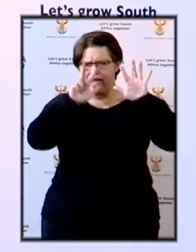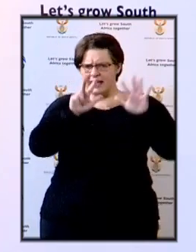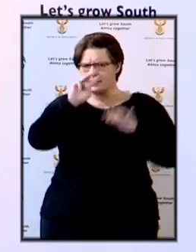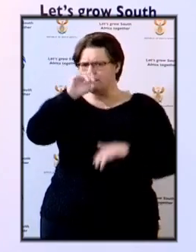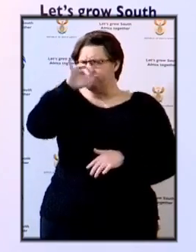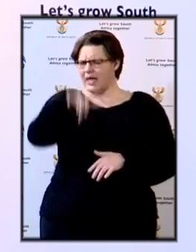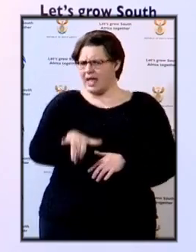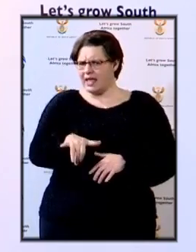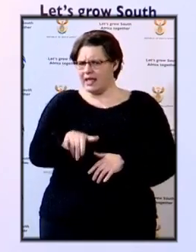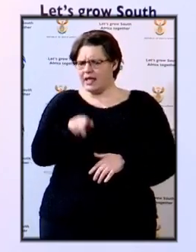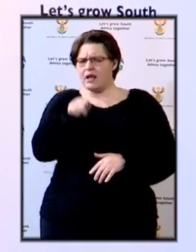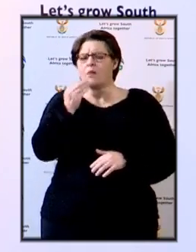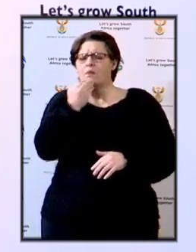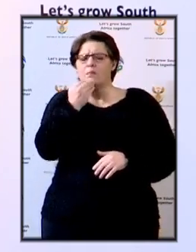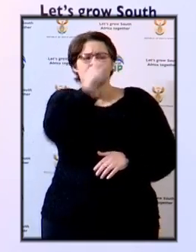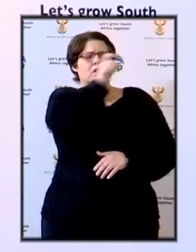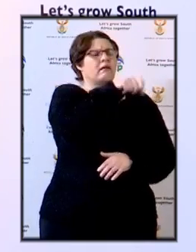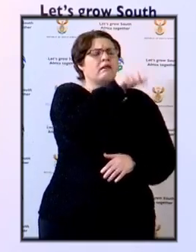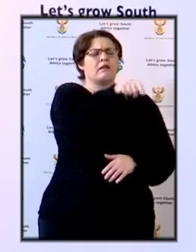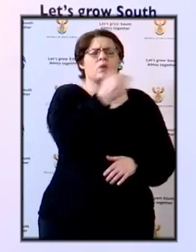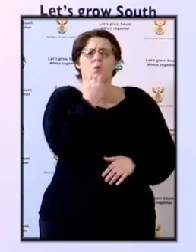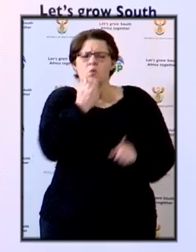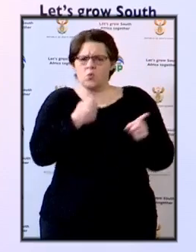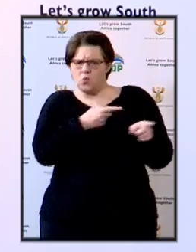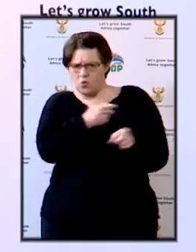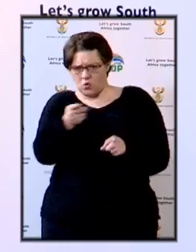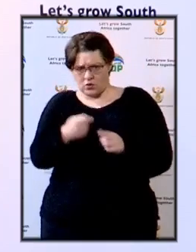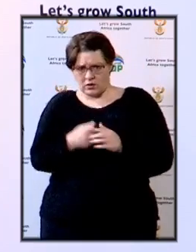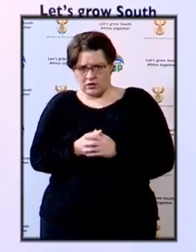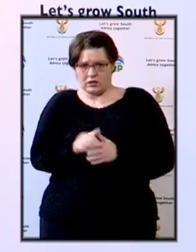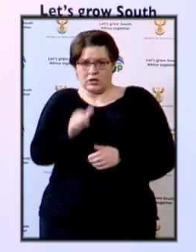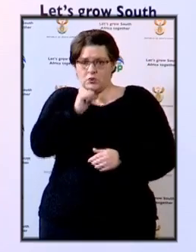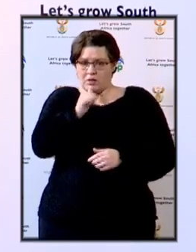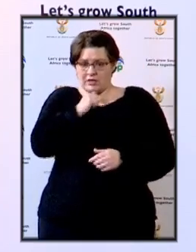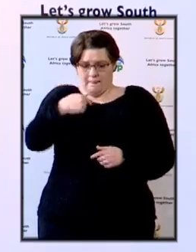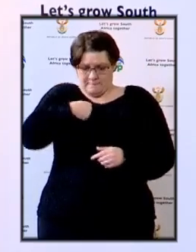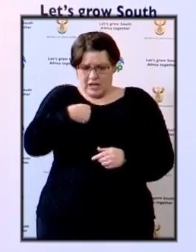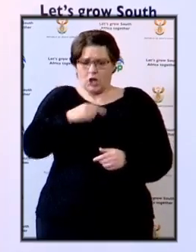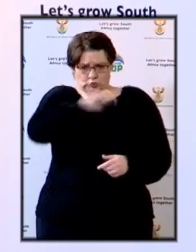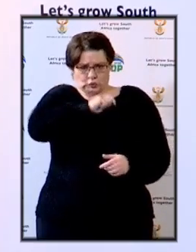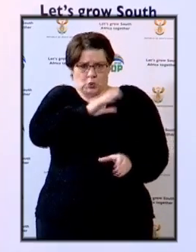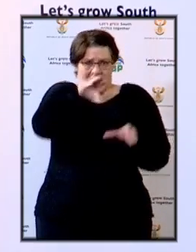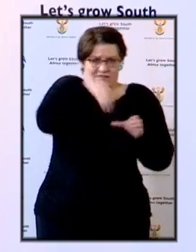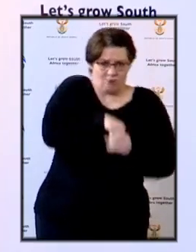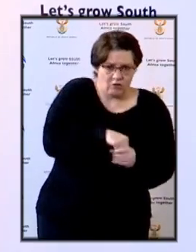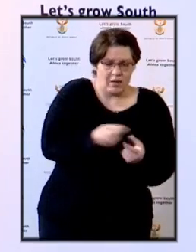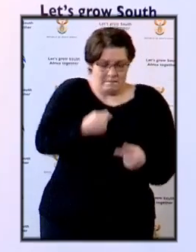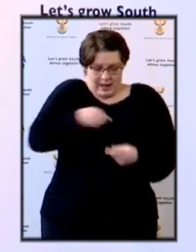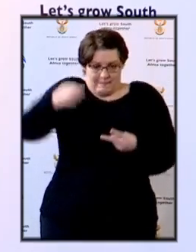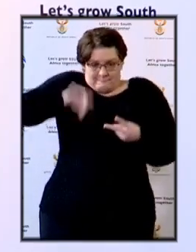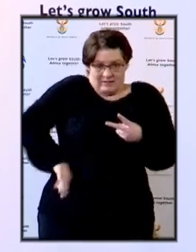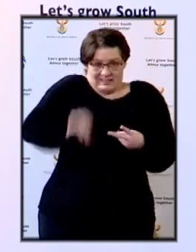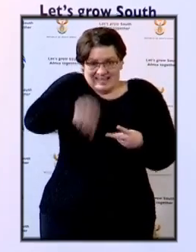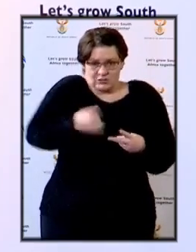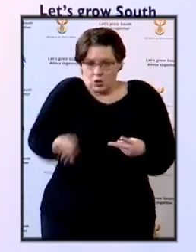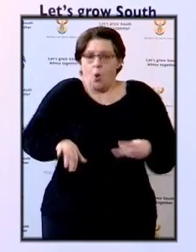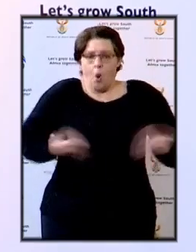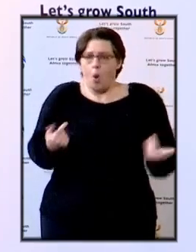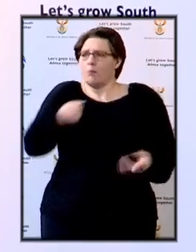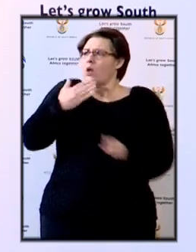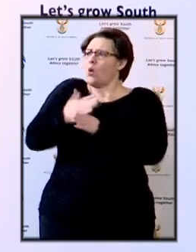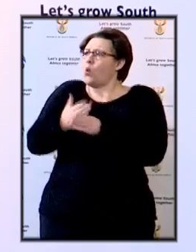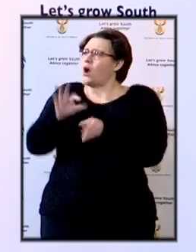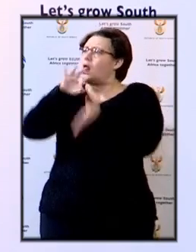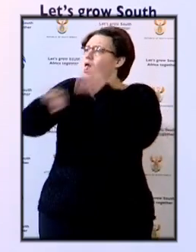main, who are the suspects, either undue directly or indirectly, benefited at least